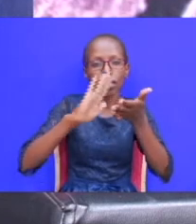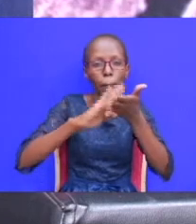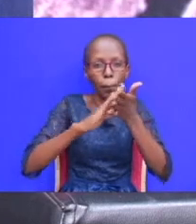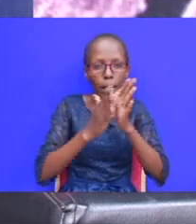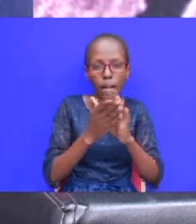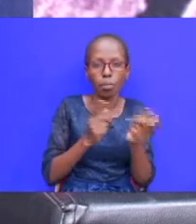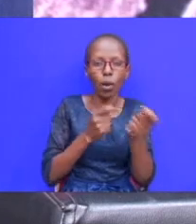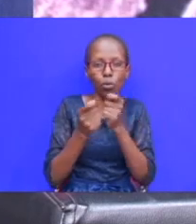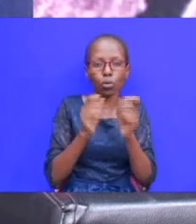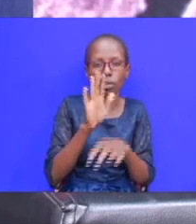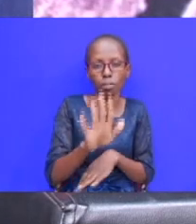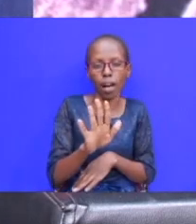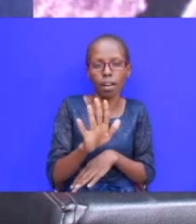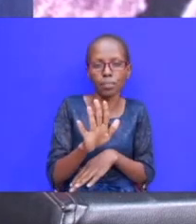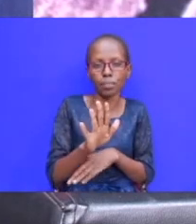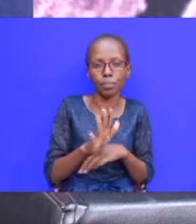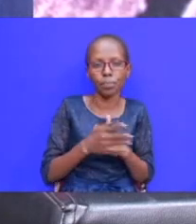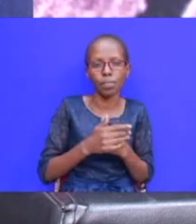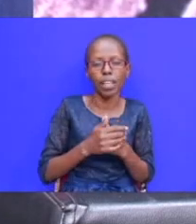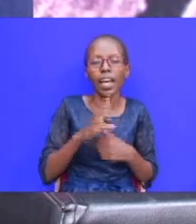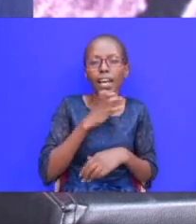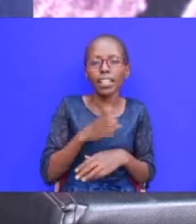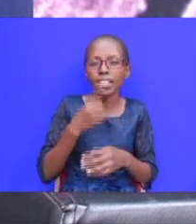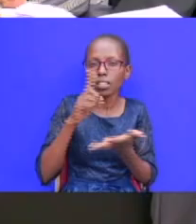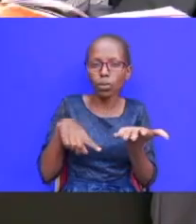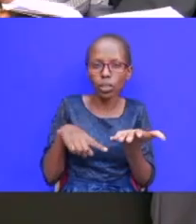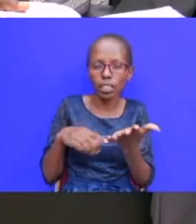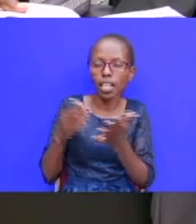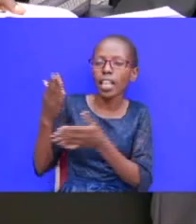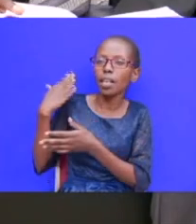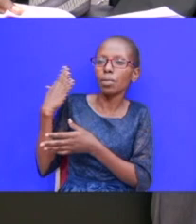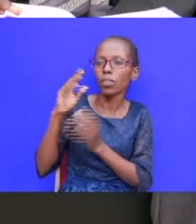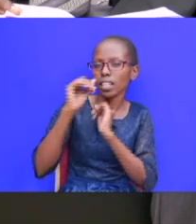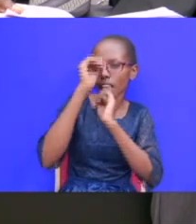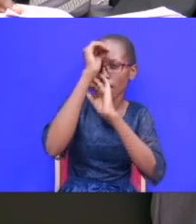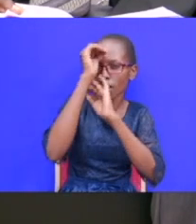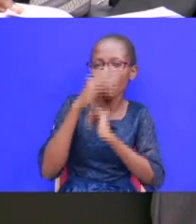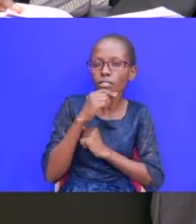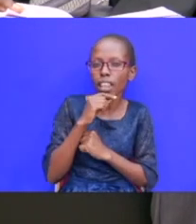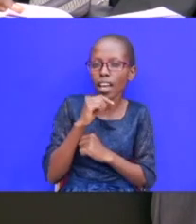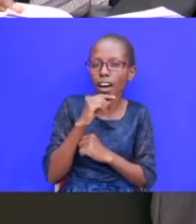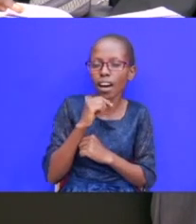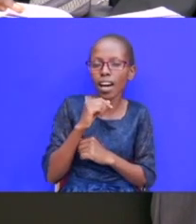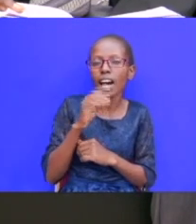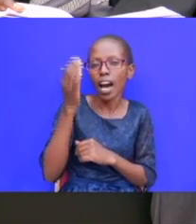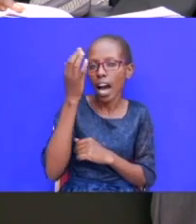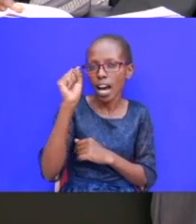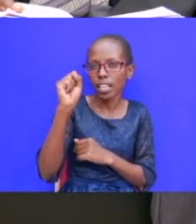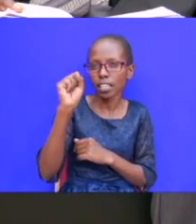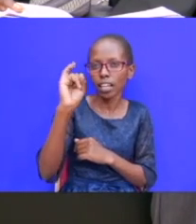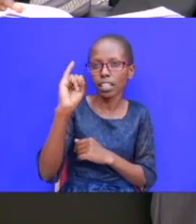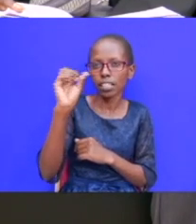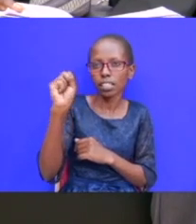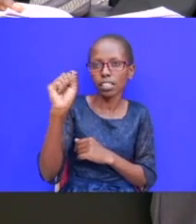sublanta i realized the same when ella says that the previously the father isaac who is representative of god has